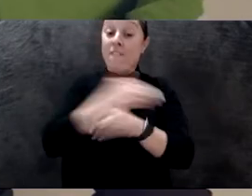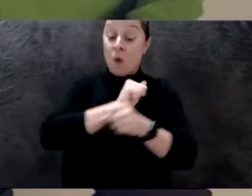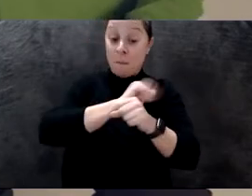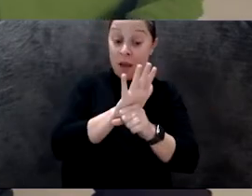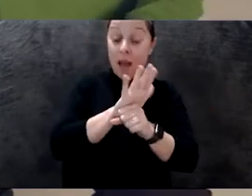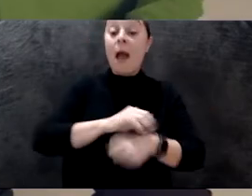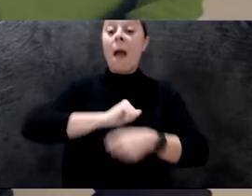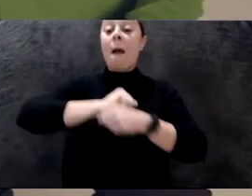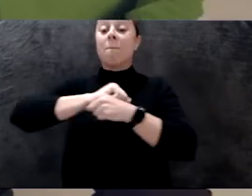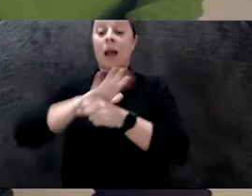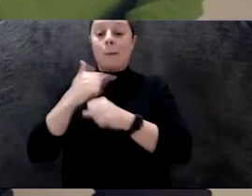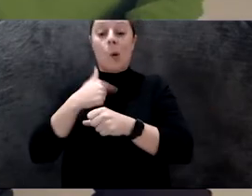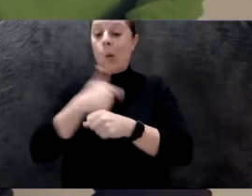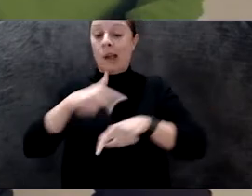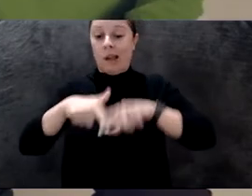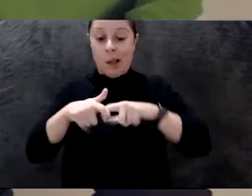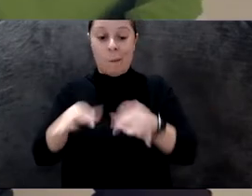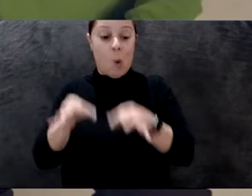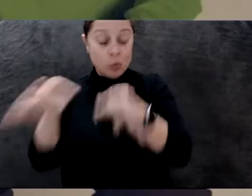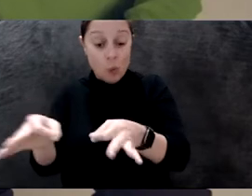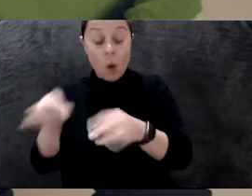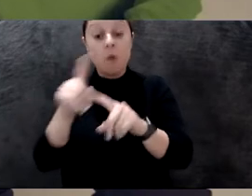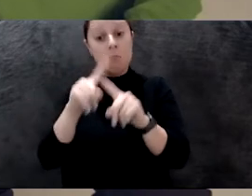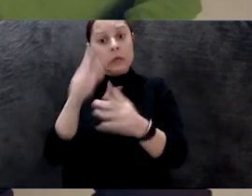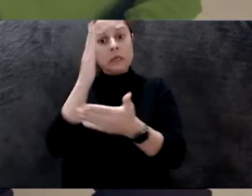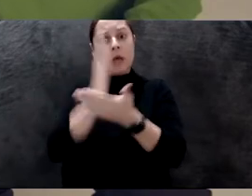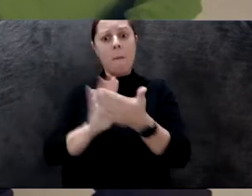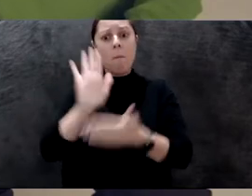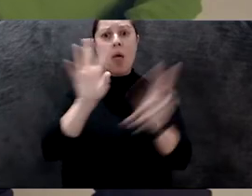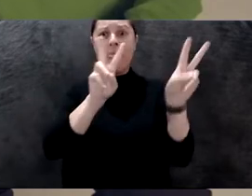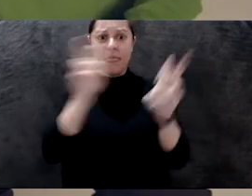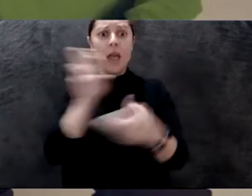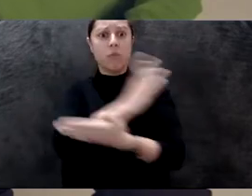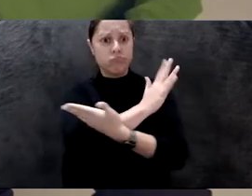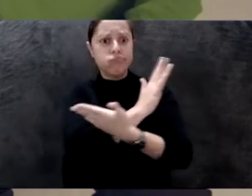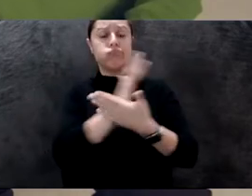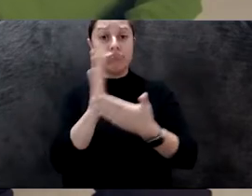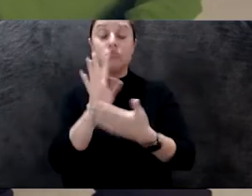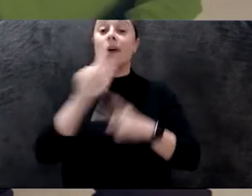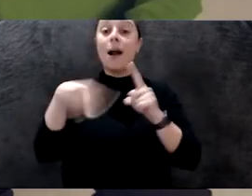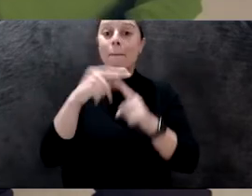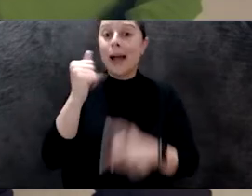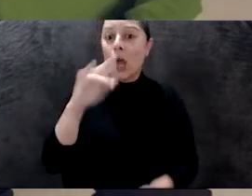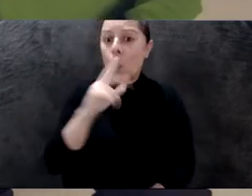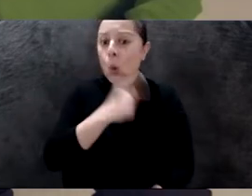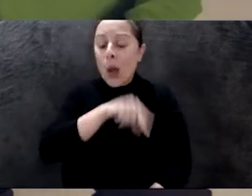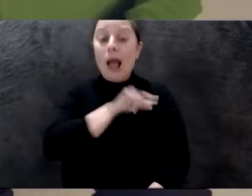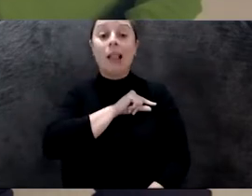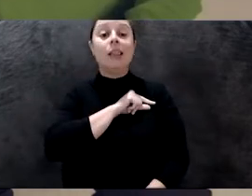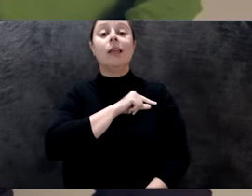resonate throughout, not only what we've been talking about with air quality, PM 2.5, et cetera, which became